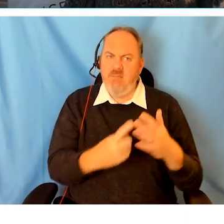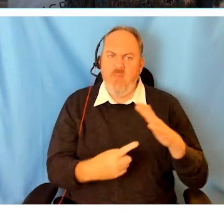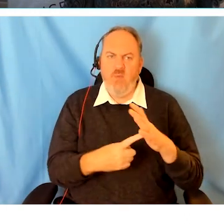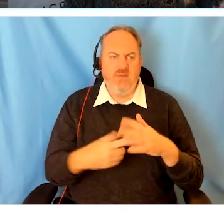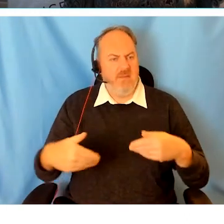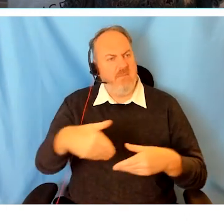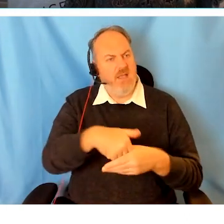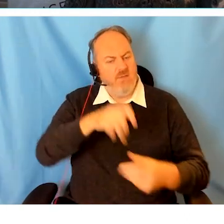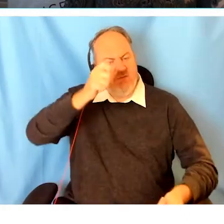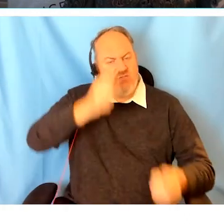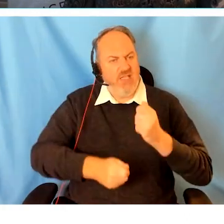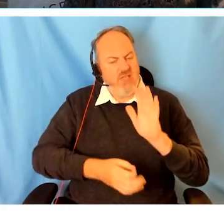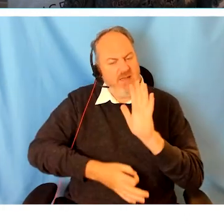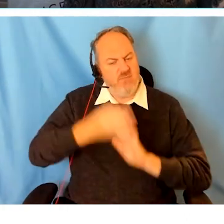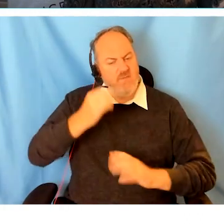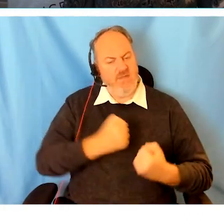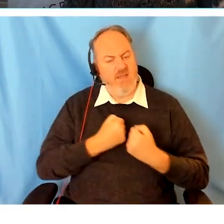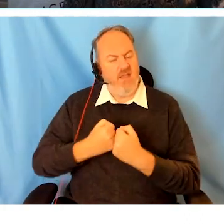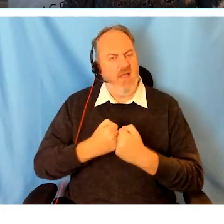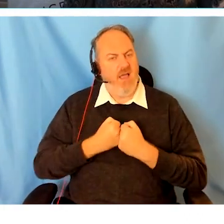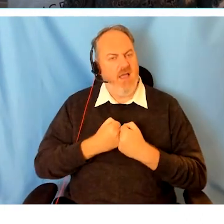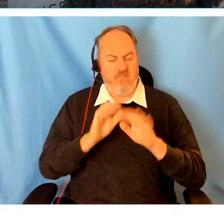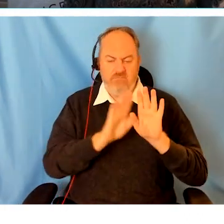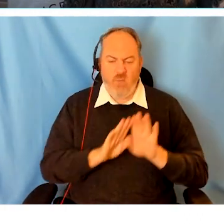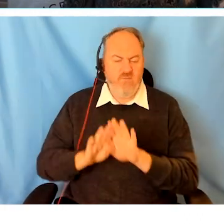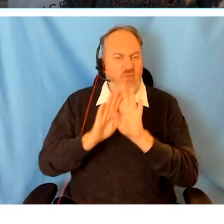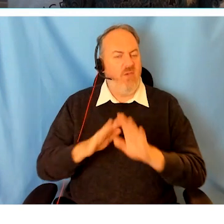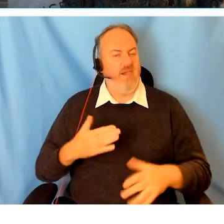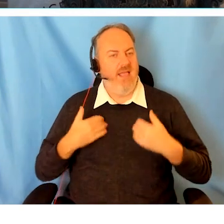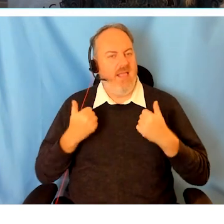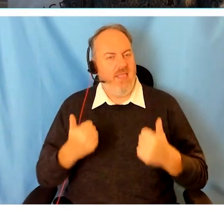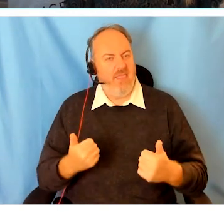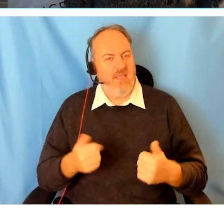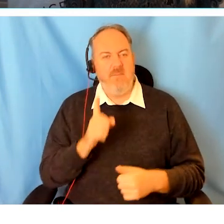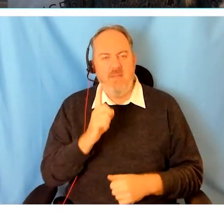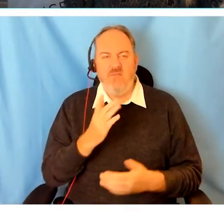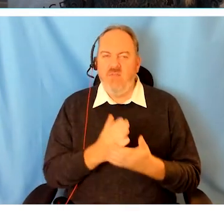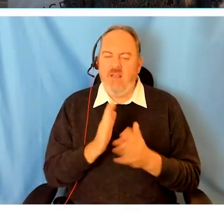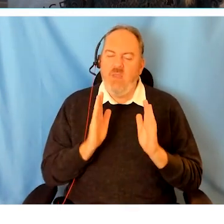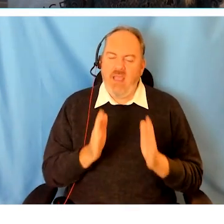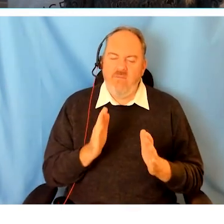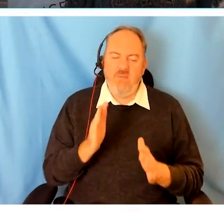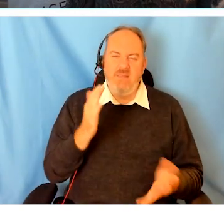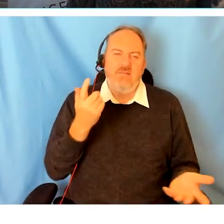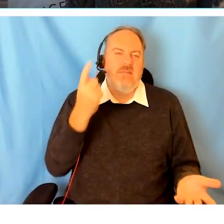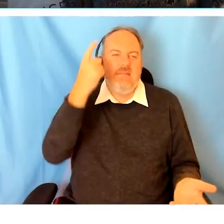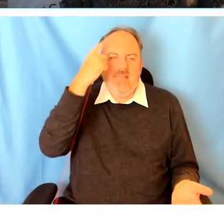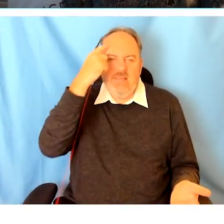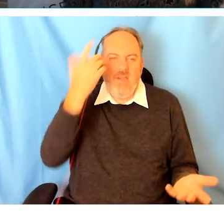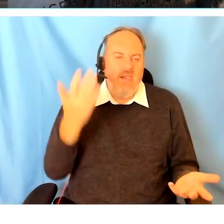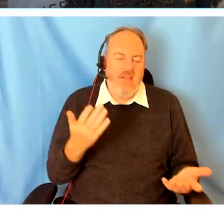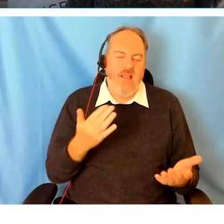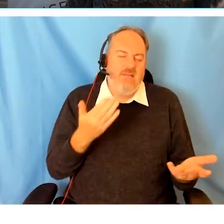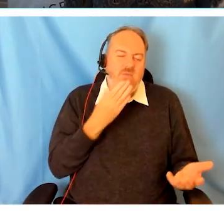transform our nation's health. I believe that a sensible approach to community engagement can drive